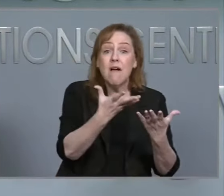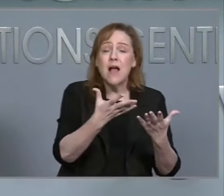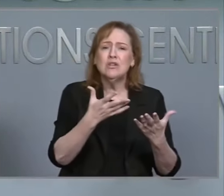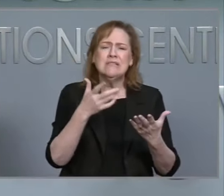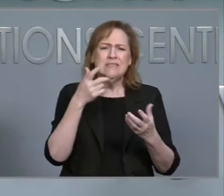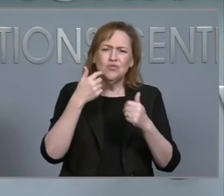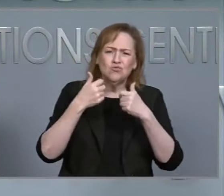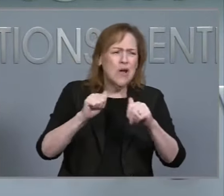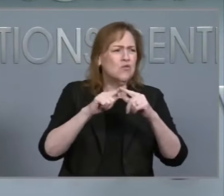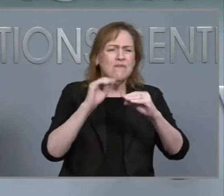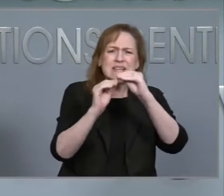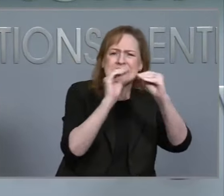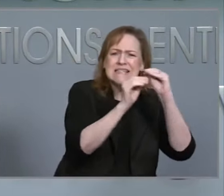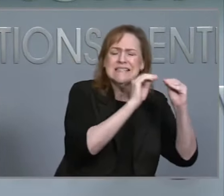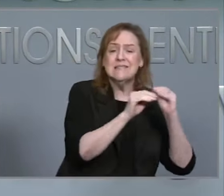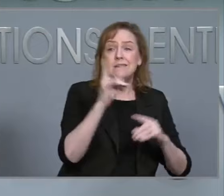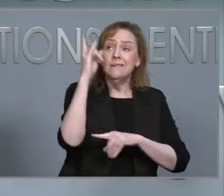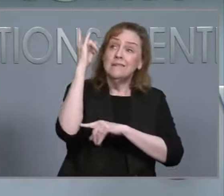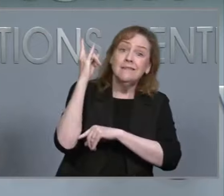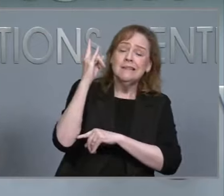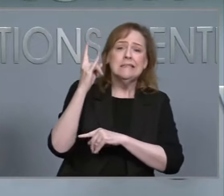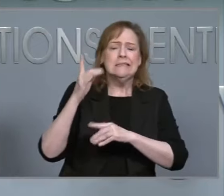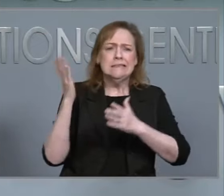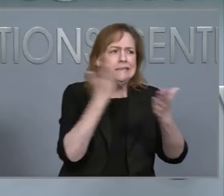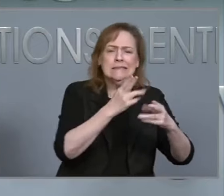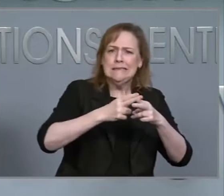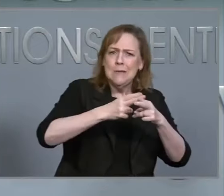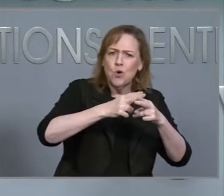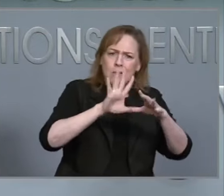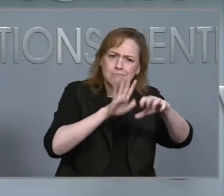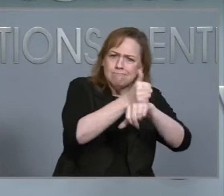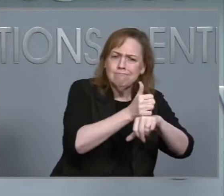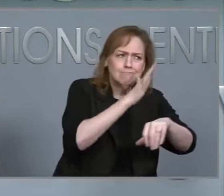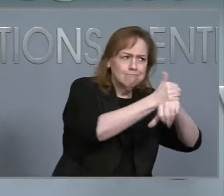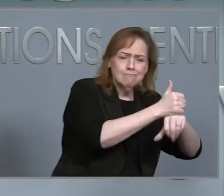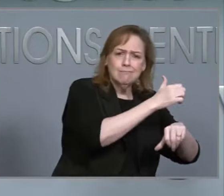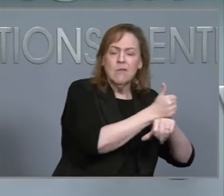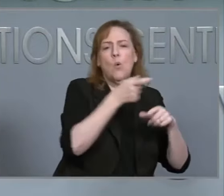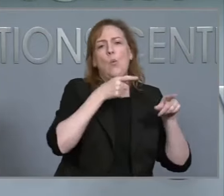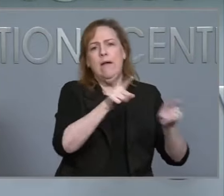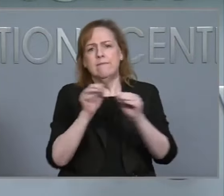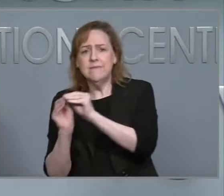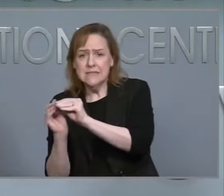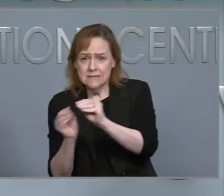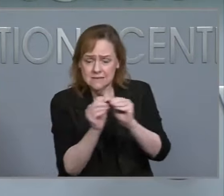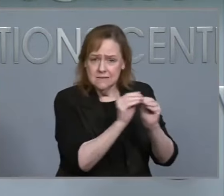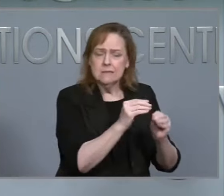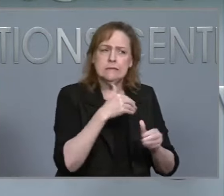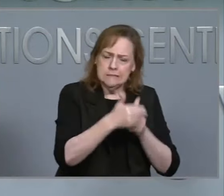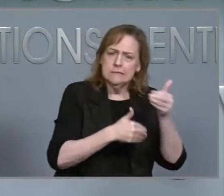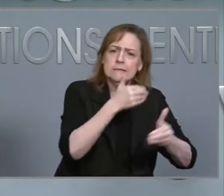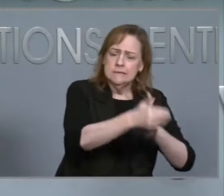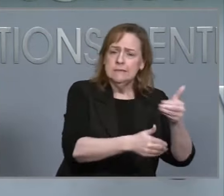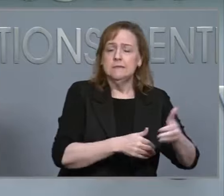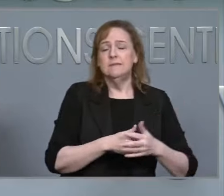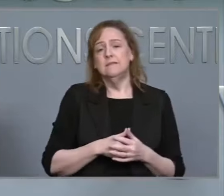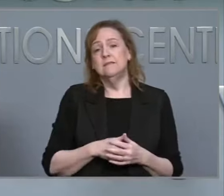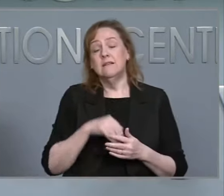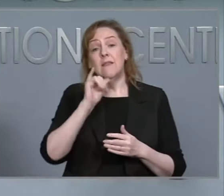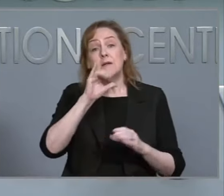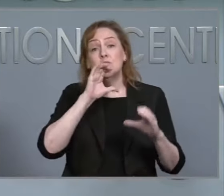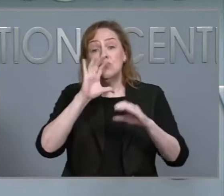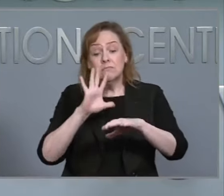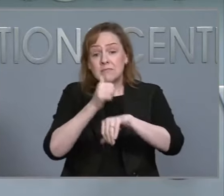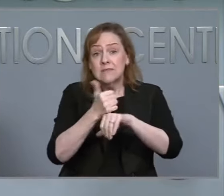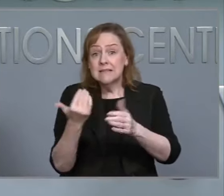stopgap solutions in place, and rapid progress is being made. Restoring communications is critical to